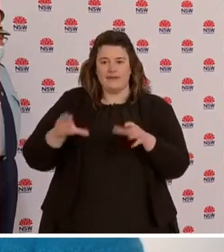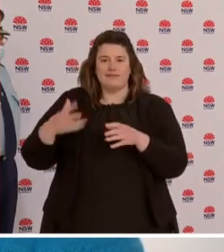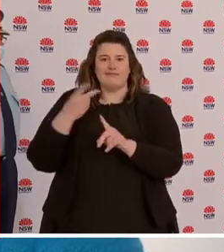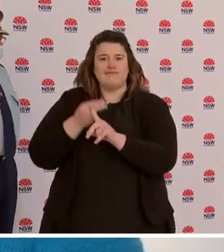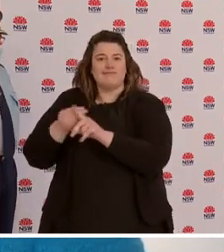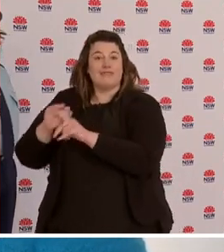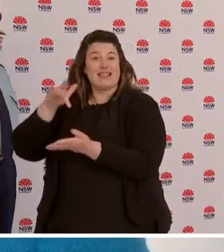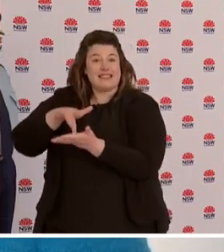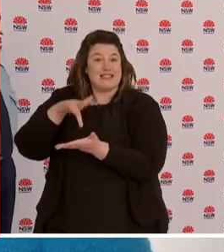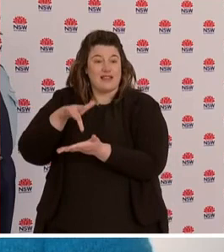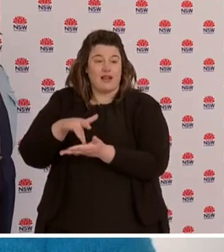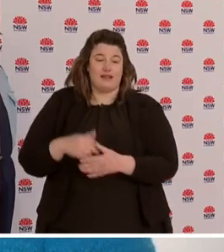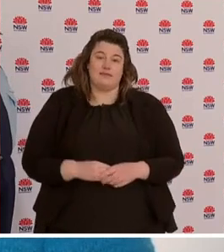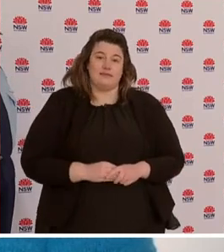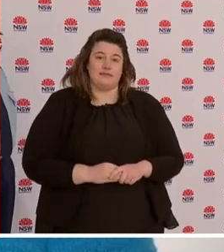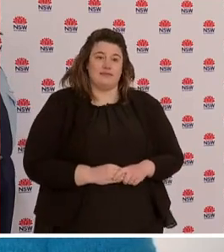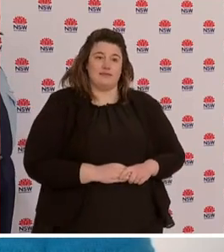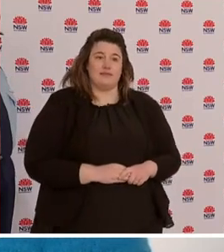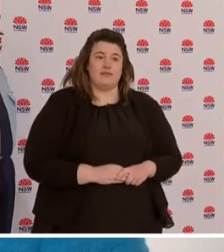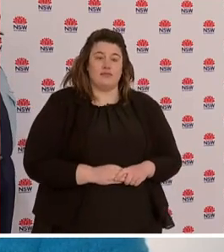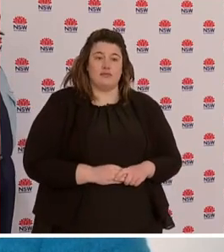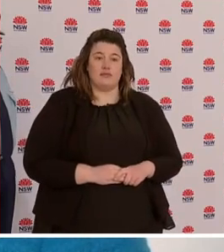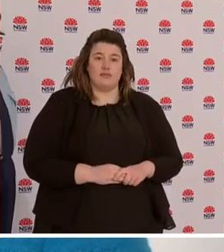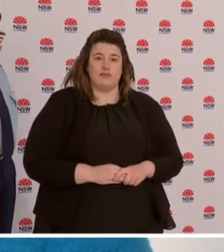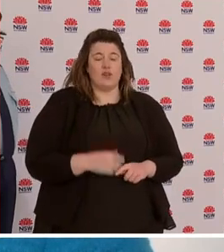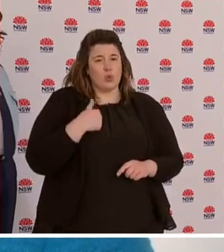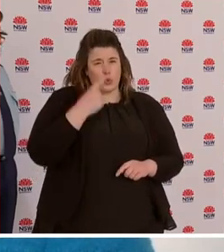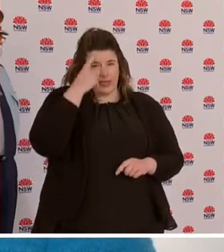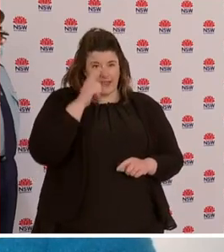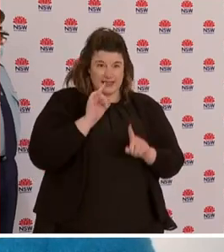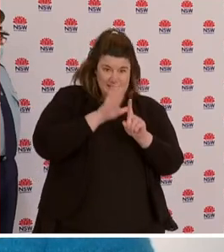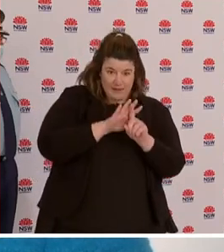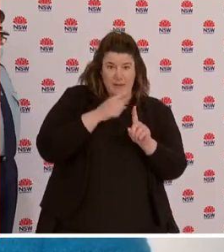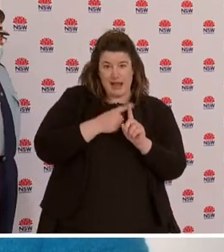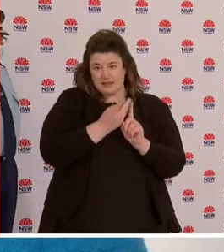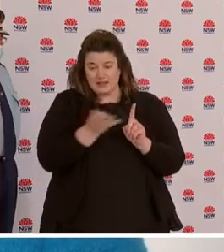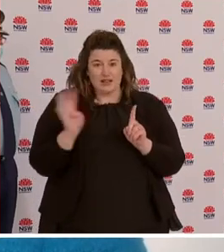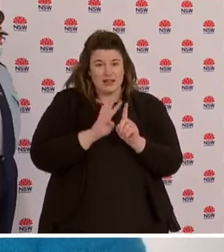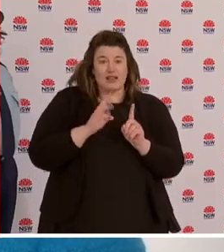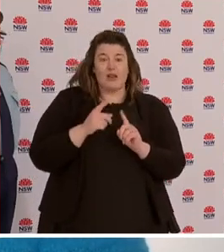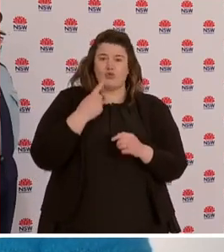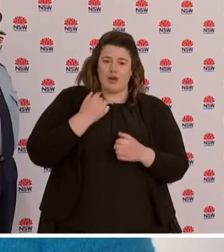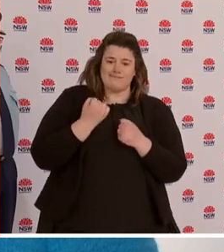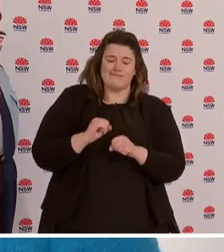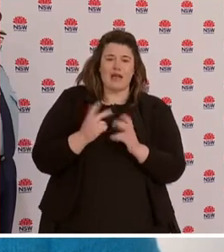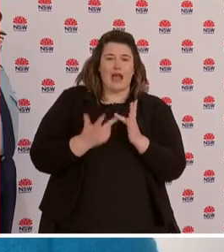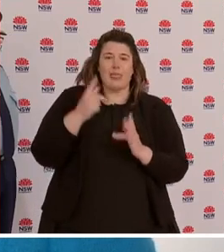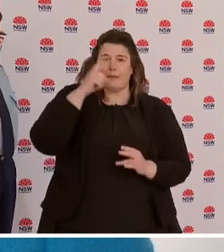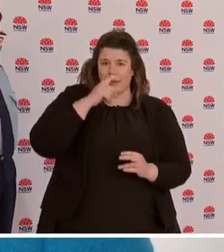vaccinated for your sake and the sake of those closest to you. That is what will get us through this outbreak combined with the restrictions